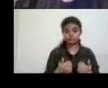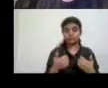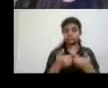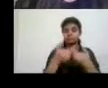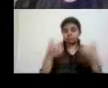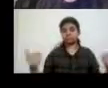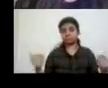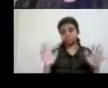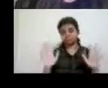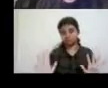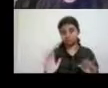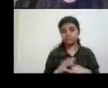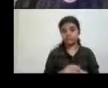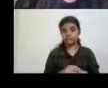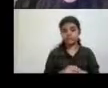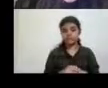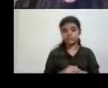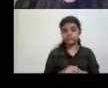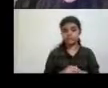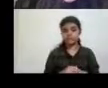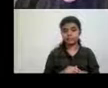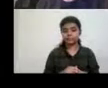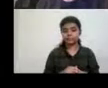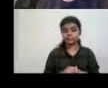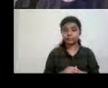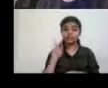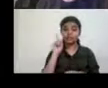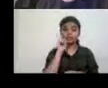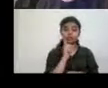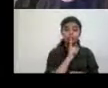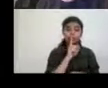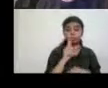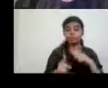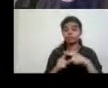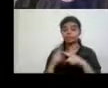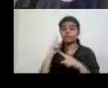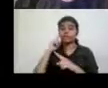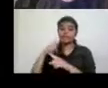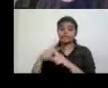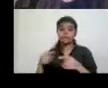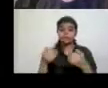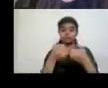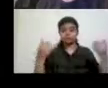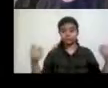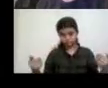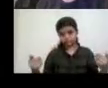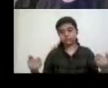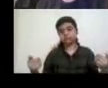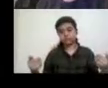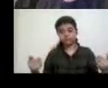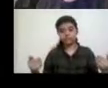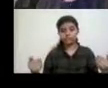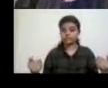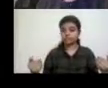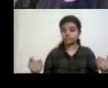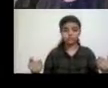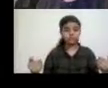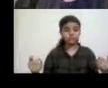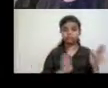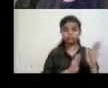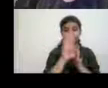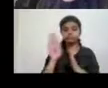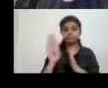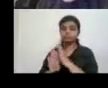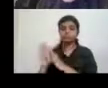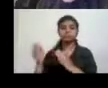against people who are deaf or hard of hearing. Um, there's a whole separate development in